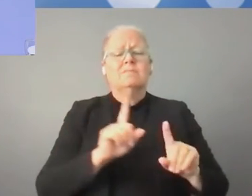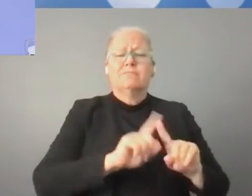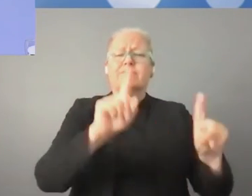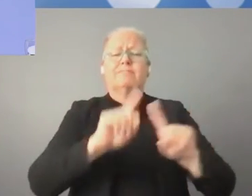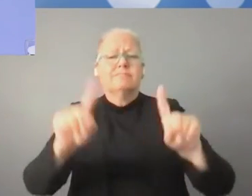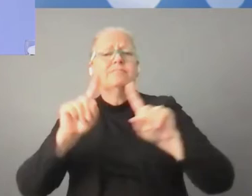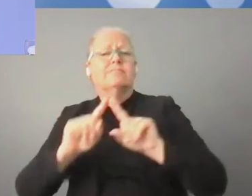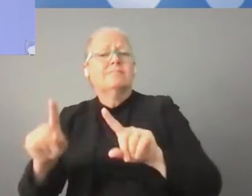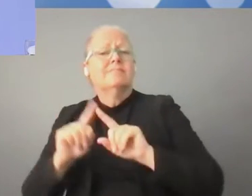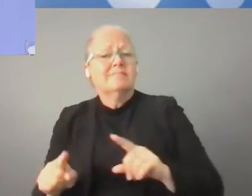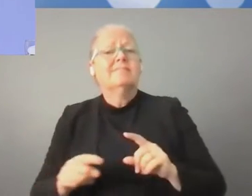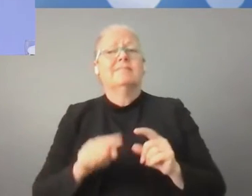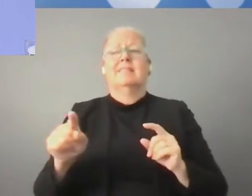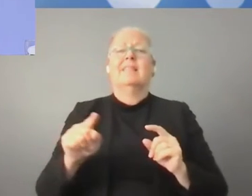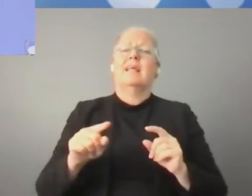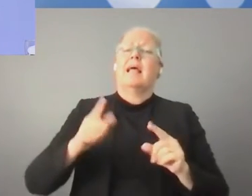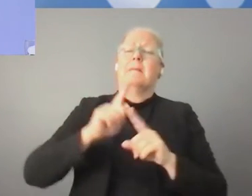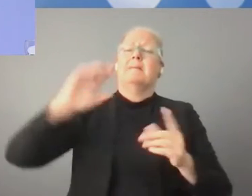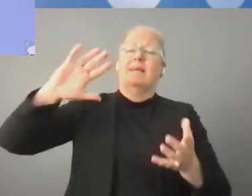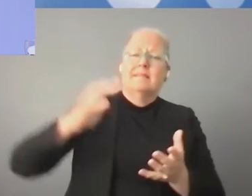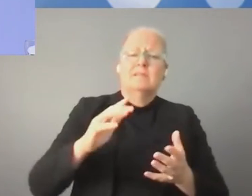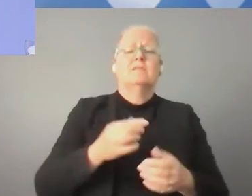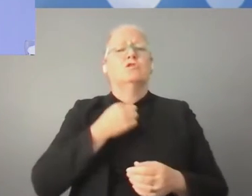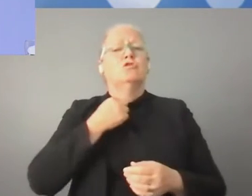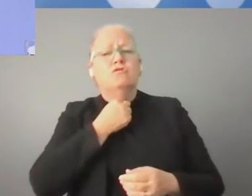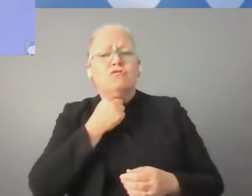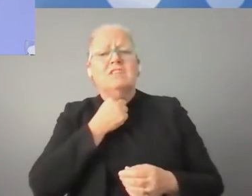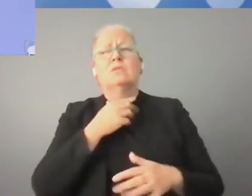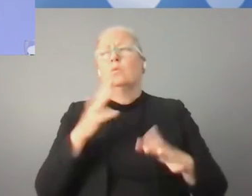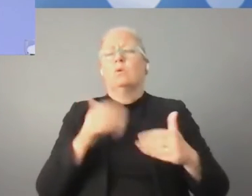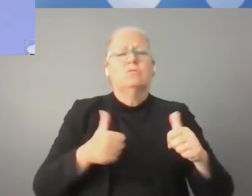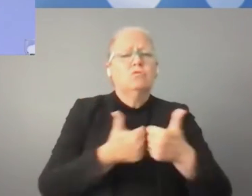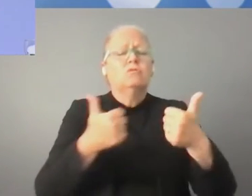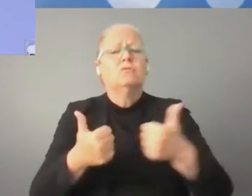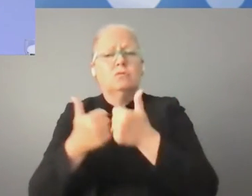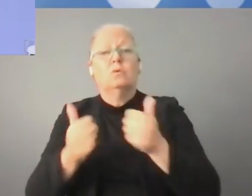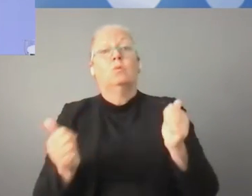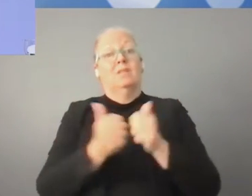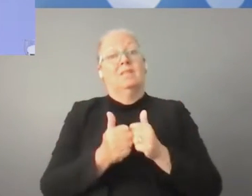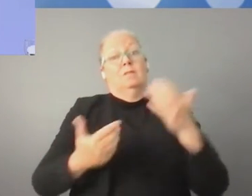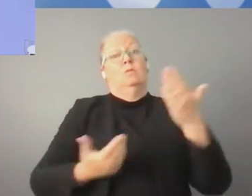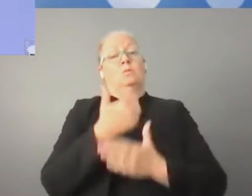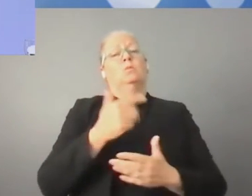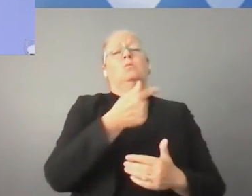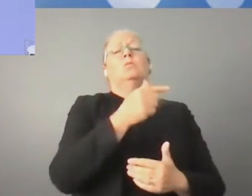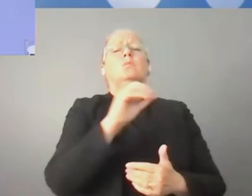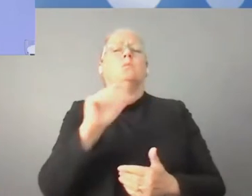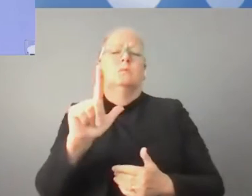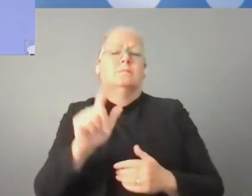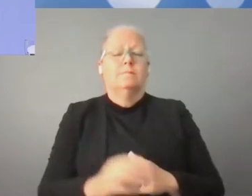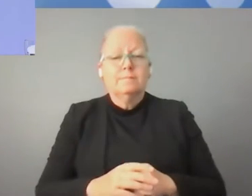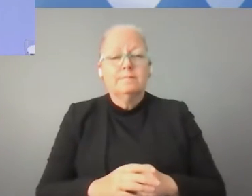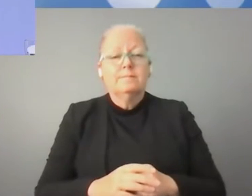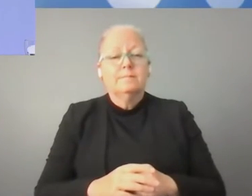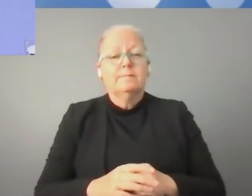reduce or minimize those risks and challenges which come with the new tools. So, that is the